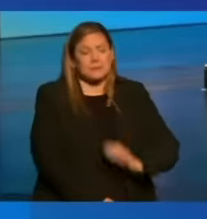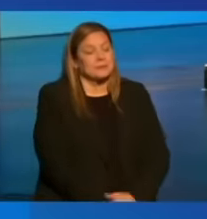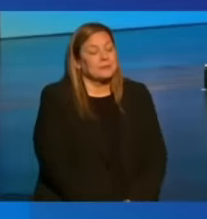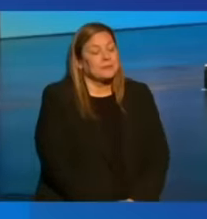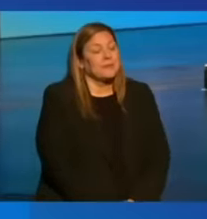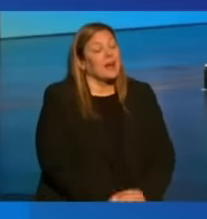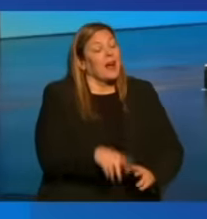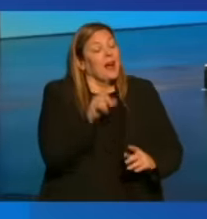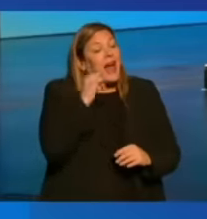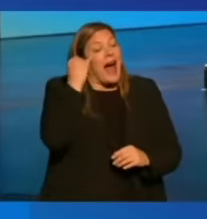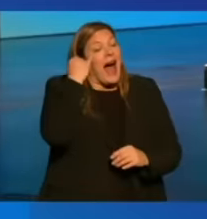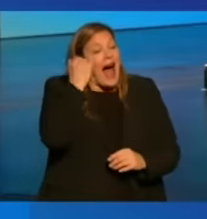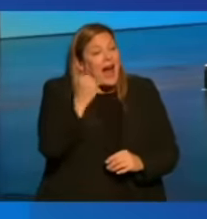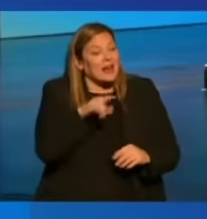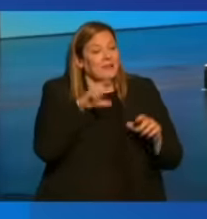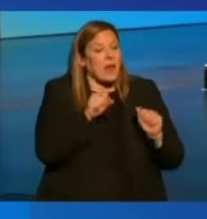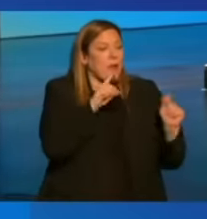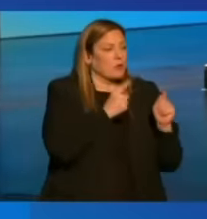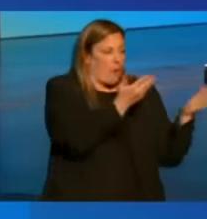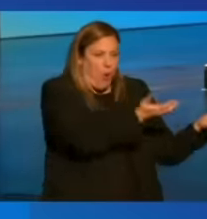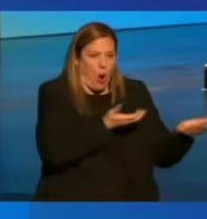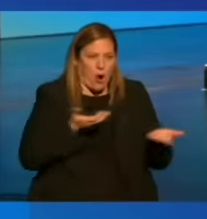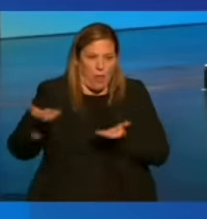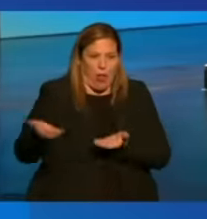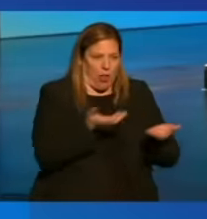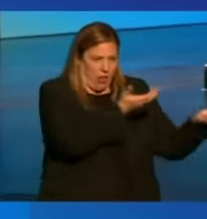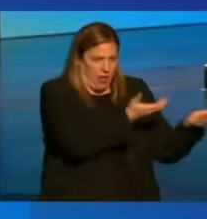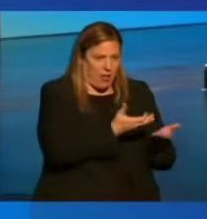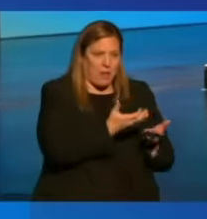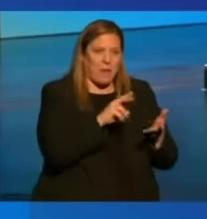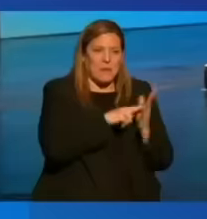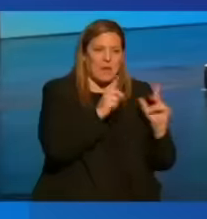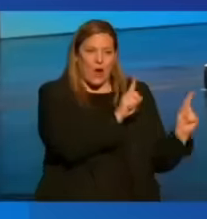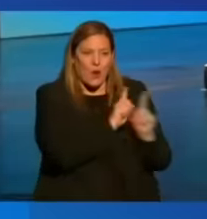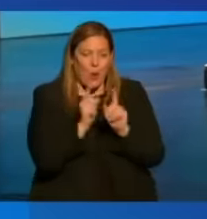That idea of portability, it goes with you.